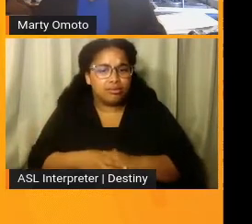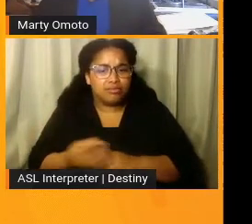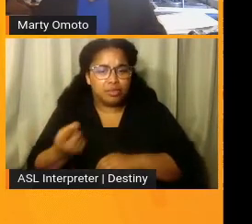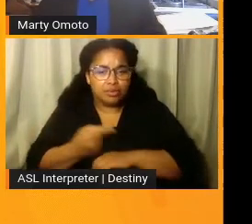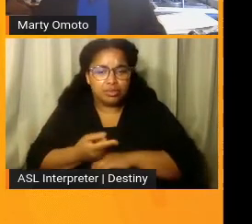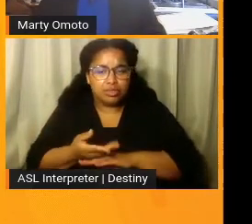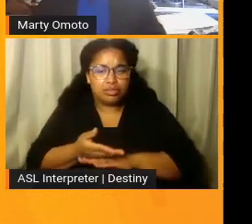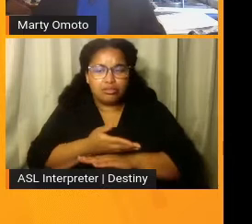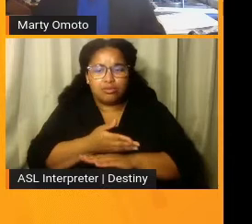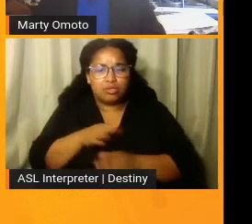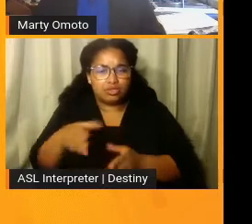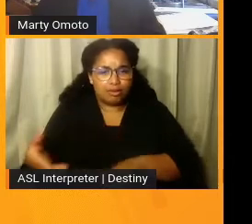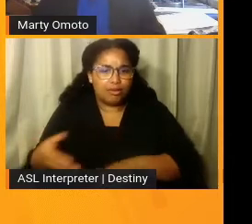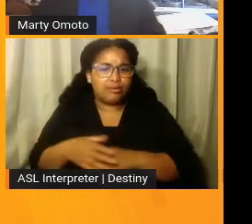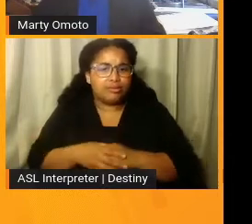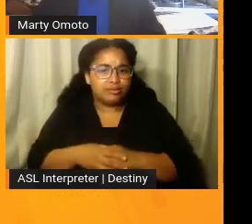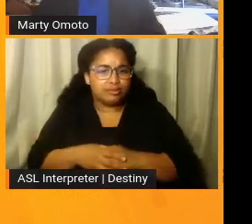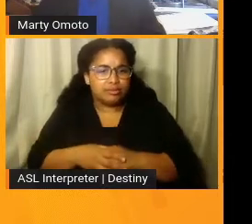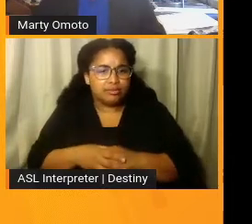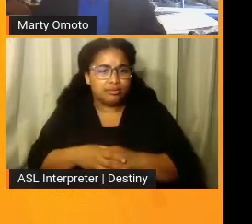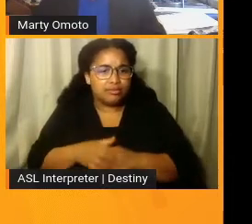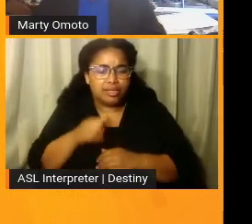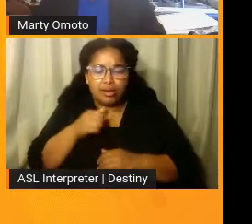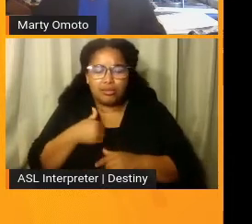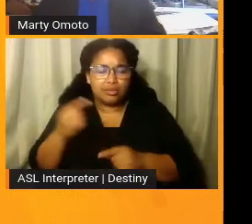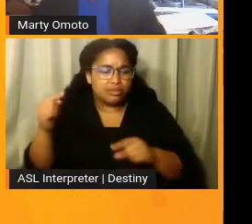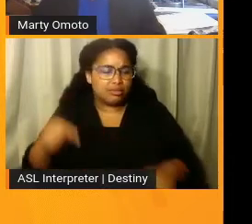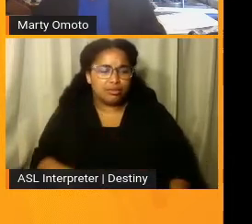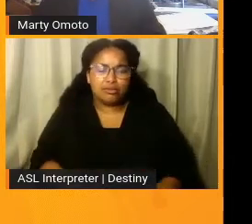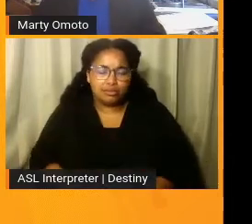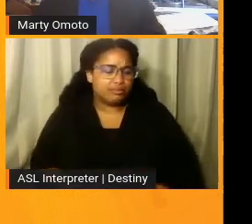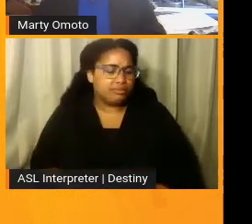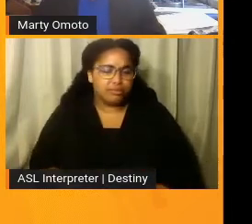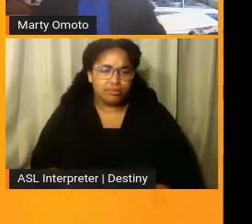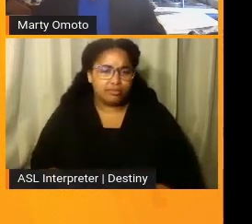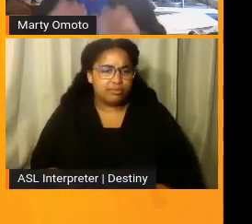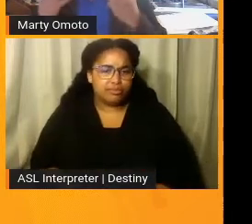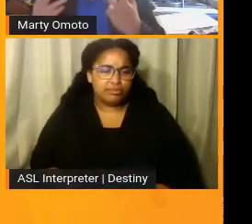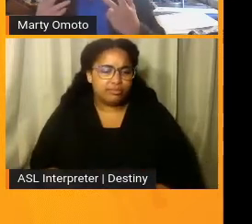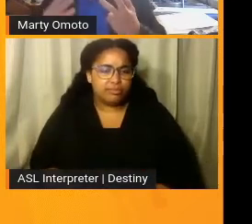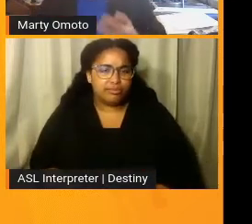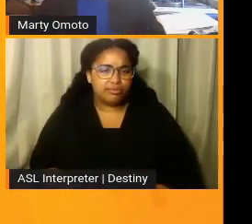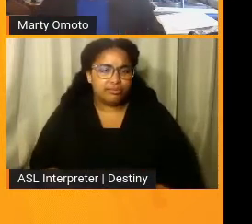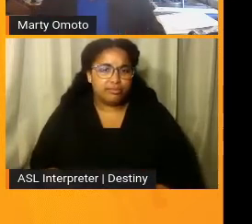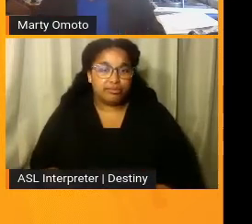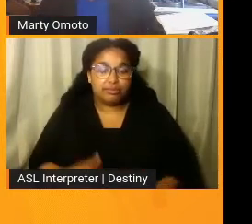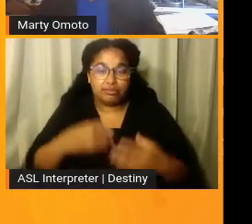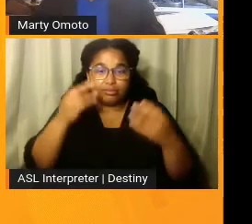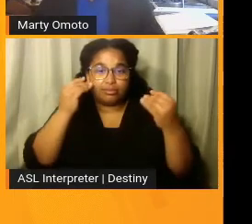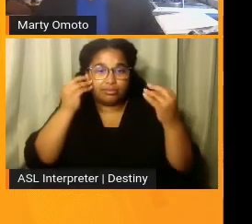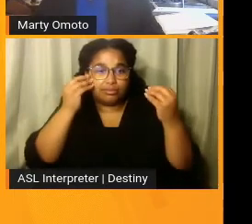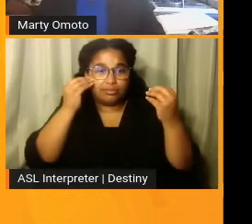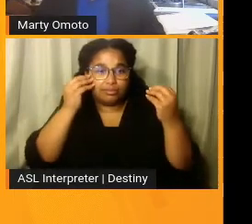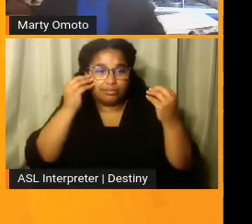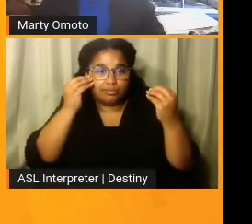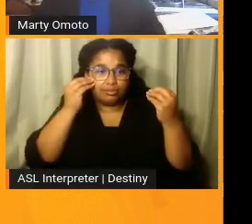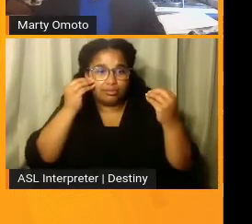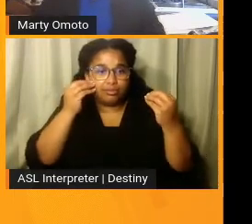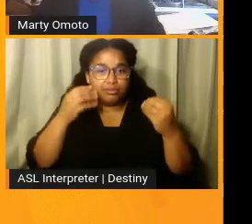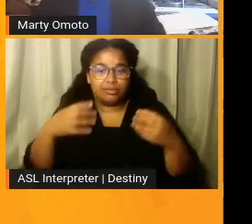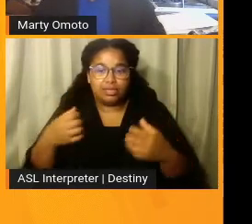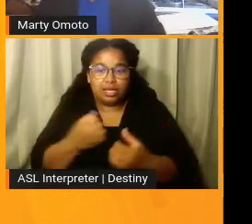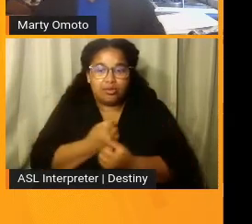earlier and I wasn't going to come. And, um, I immediately got tears in my eyes and I grabbed her